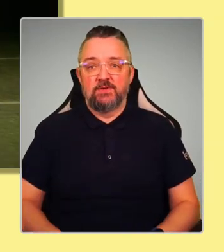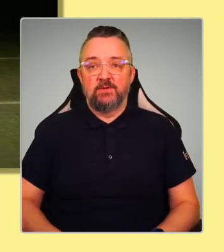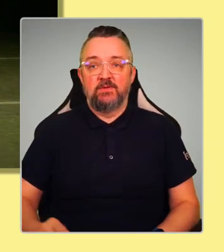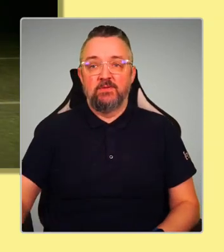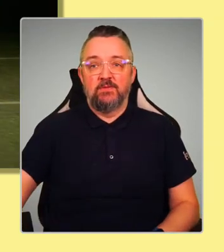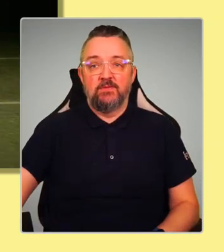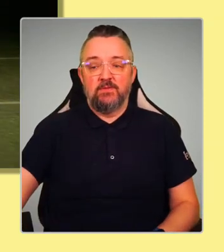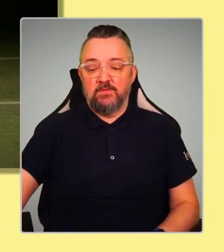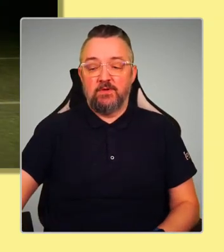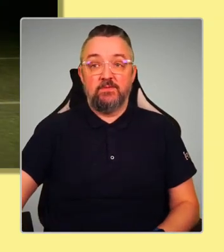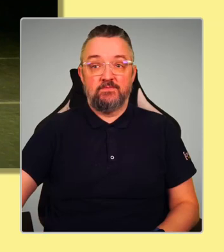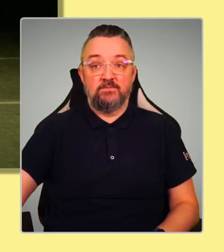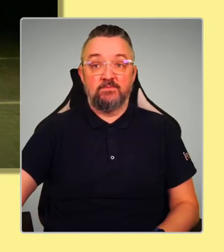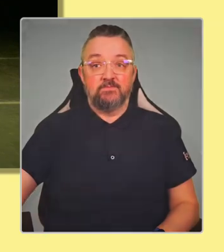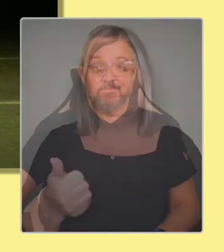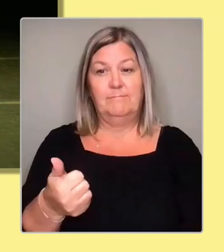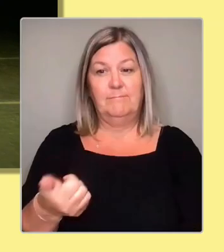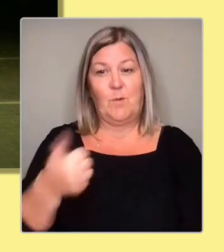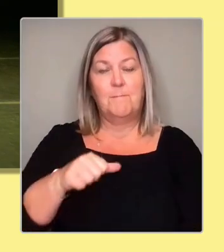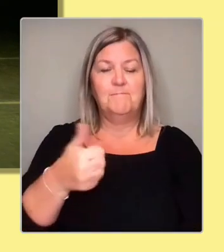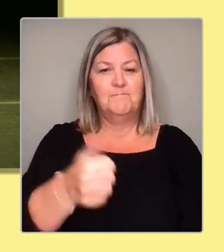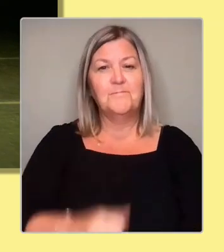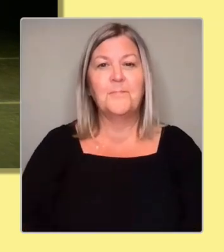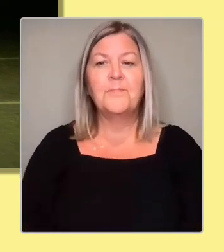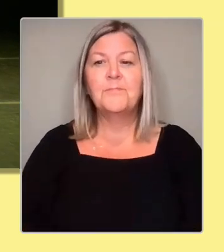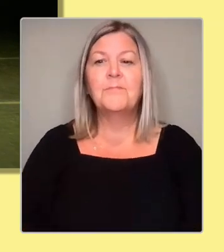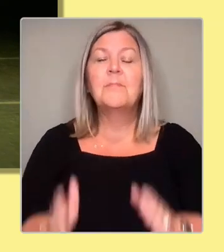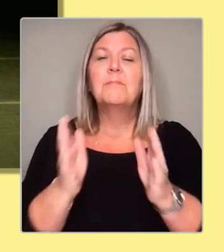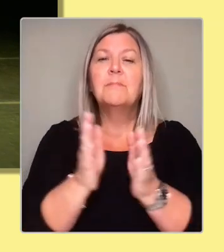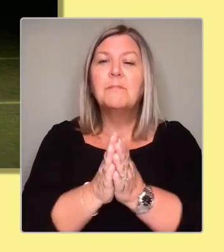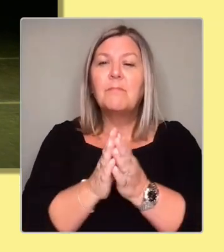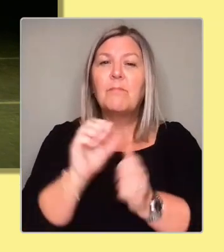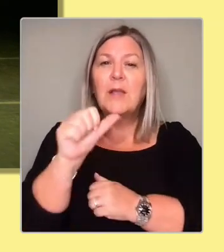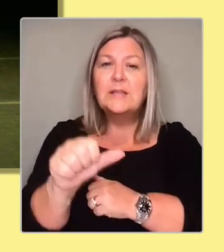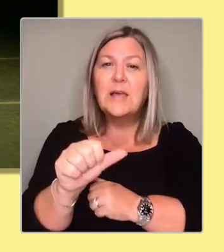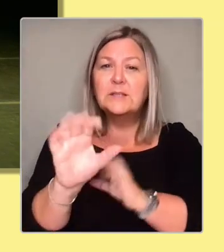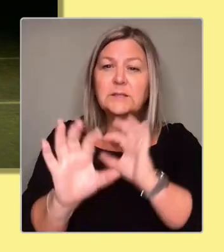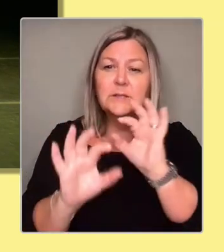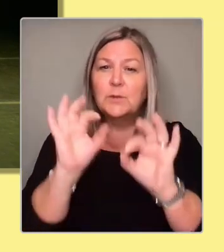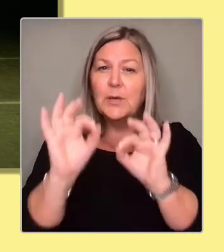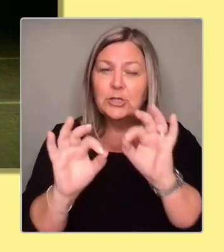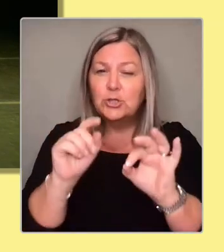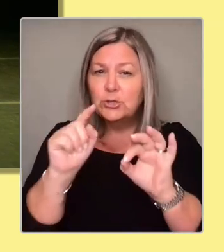Okay. Next question. Yeah. The gentleman in the third row, you were quick off the block, sir. Yep.